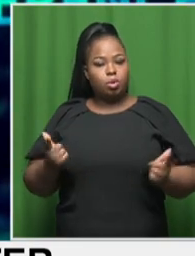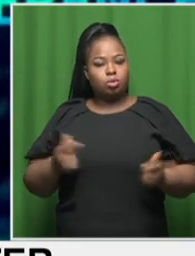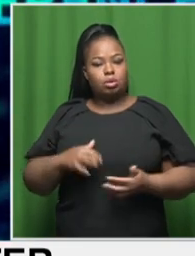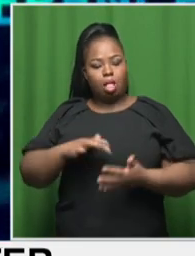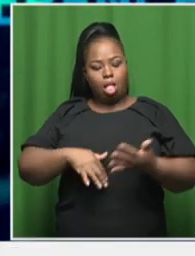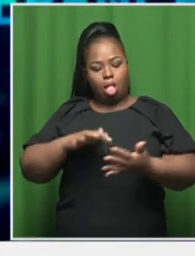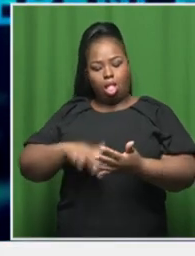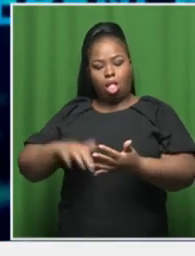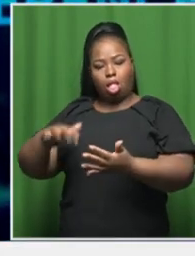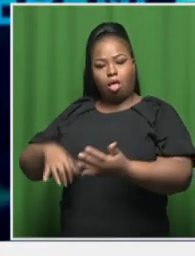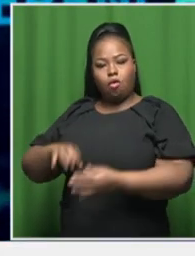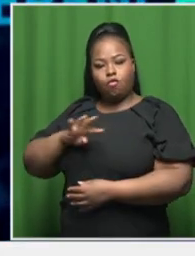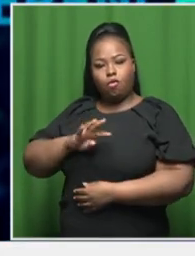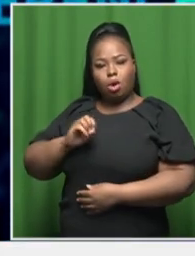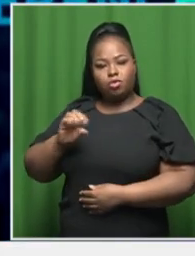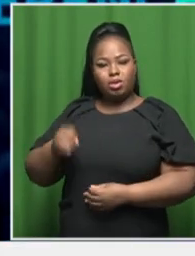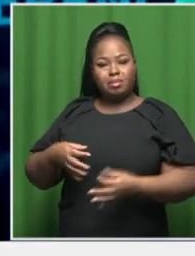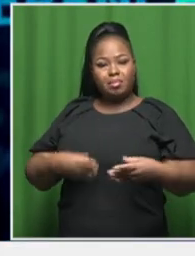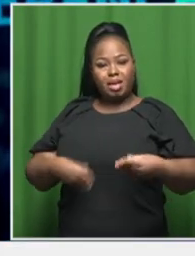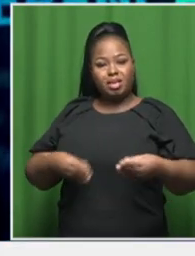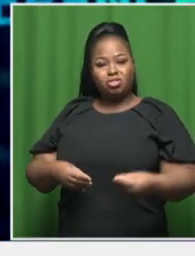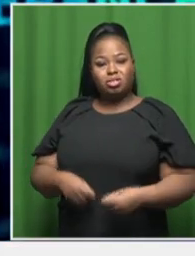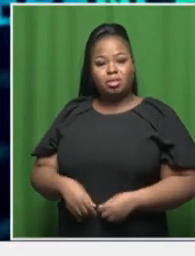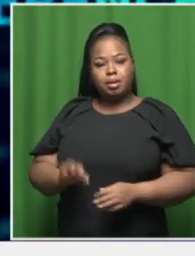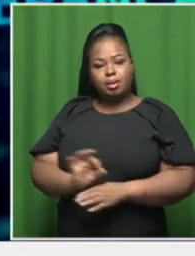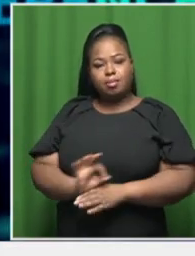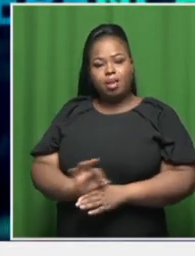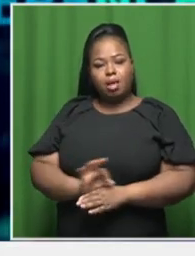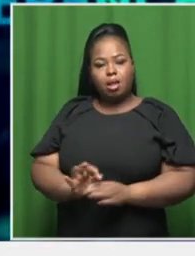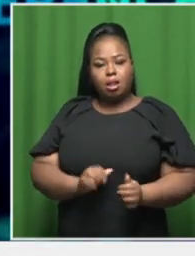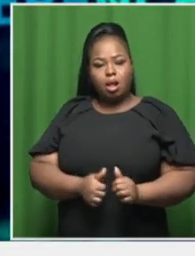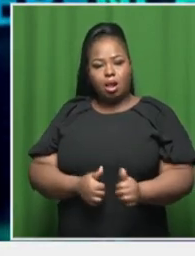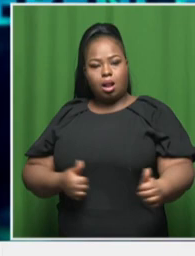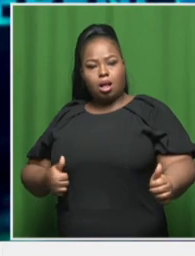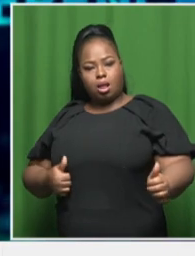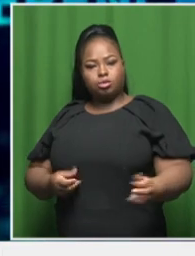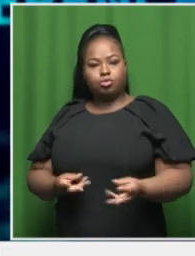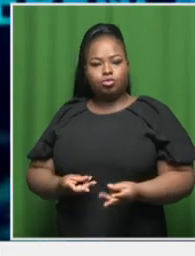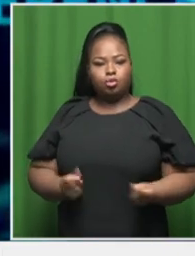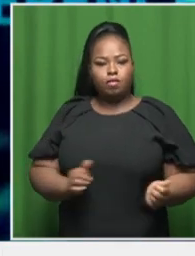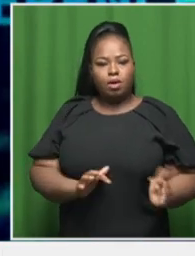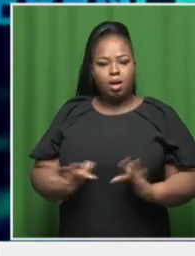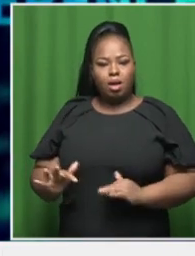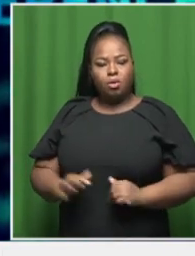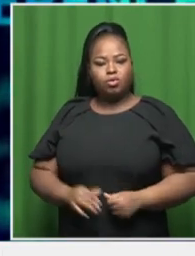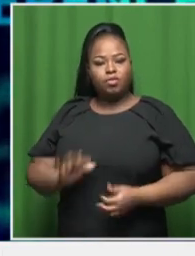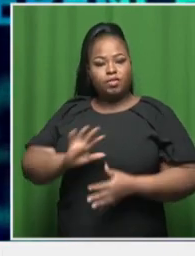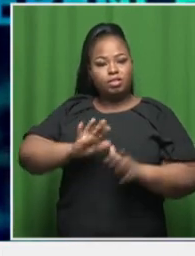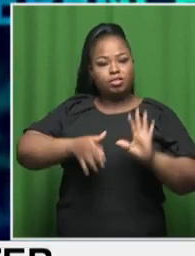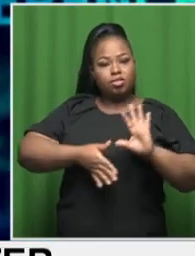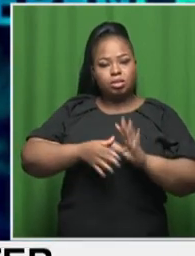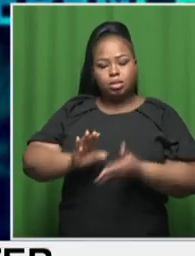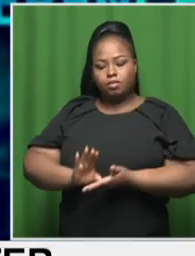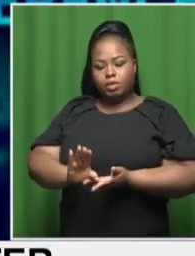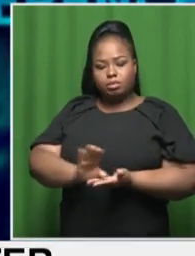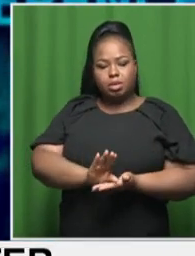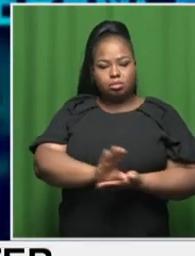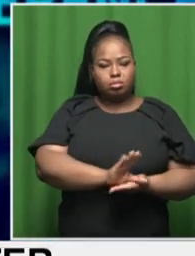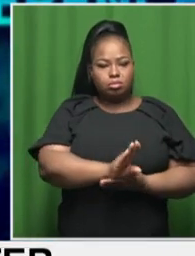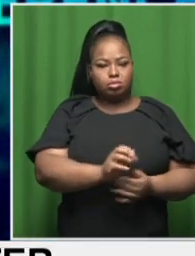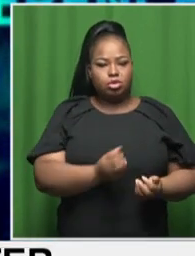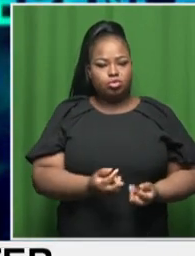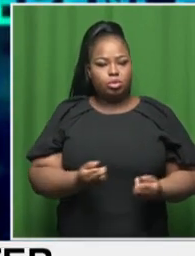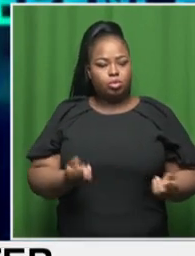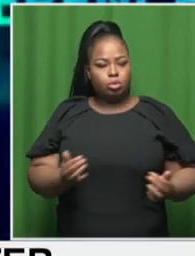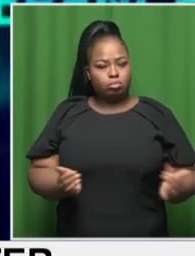National Water Master Plan in 2019 that seeks to address backlogs in infrastructure investment, institutional reform in water resource